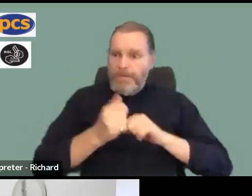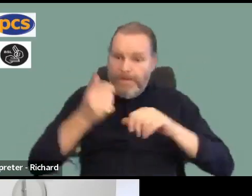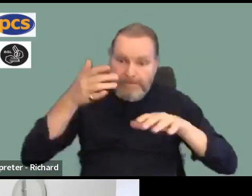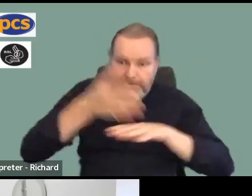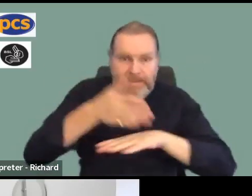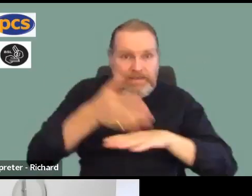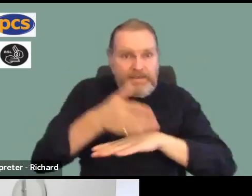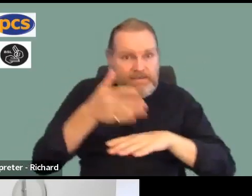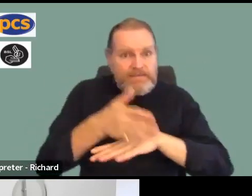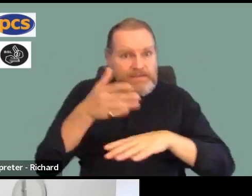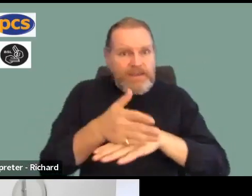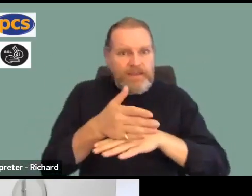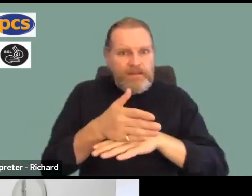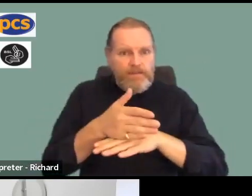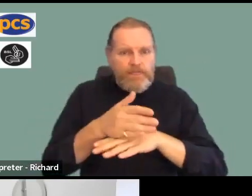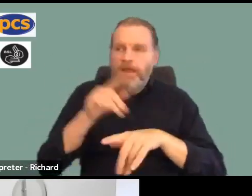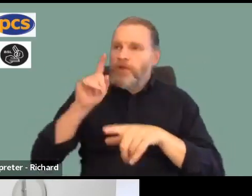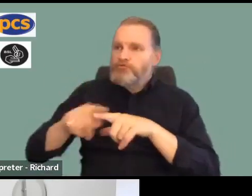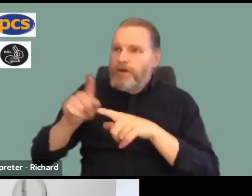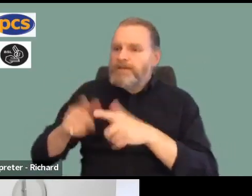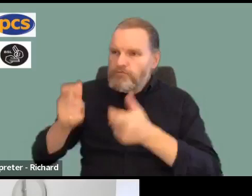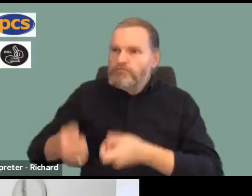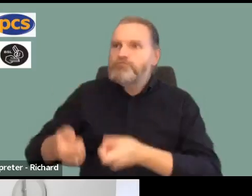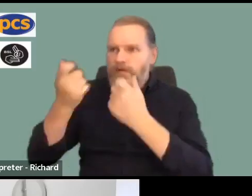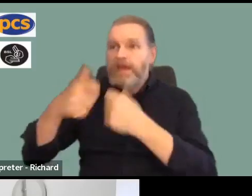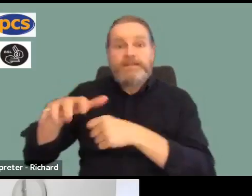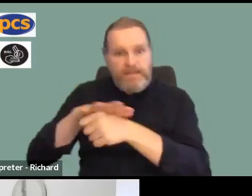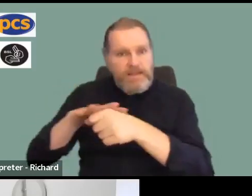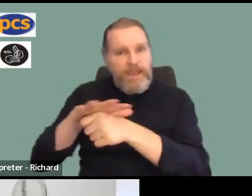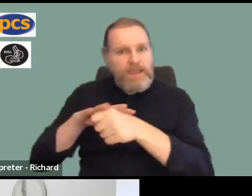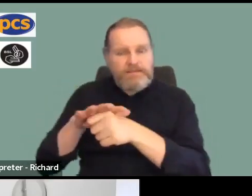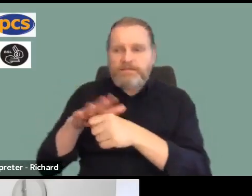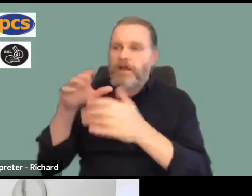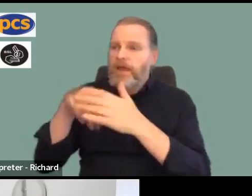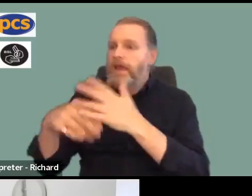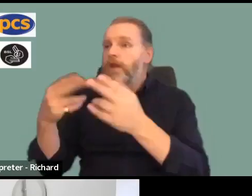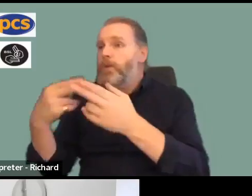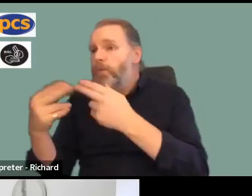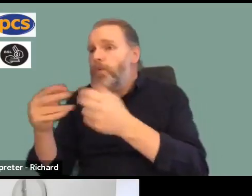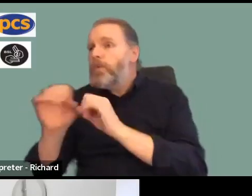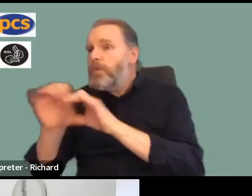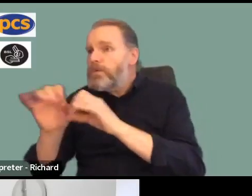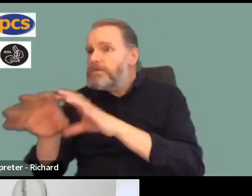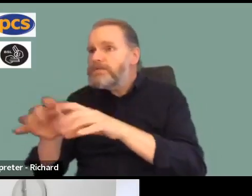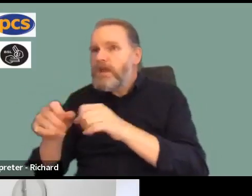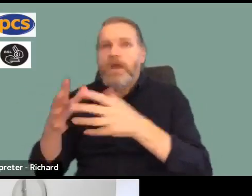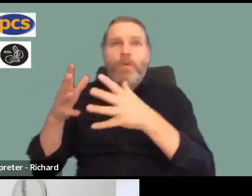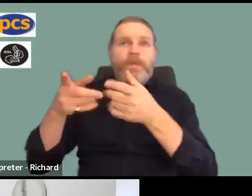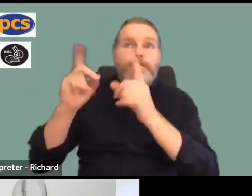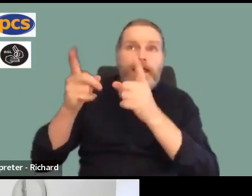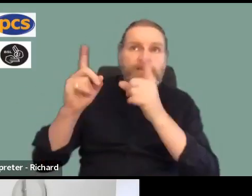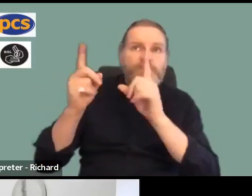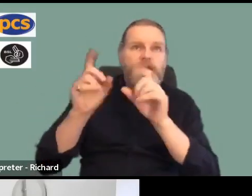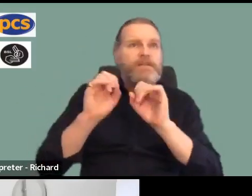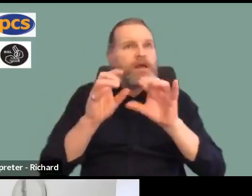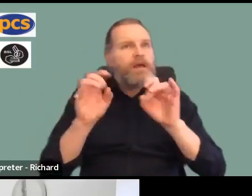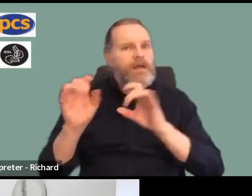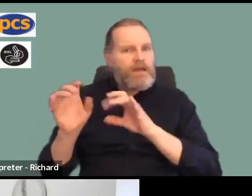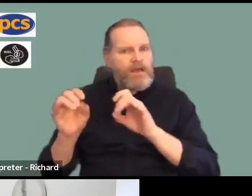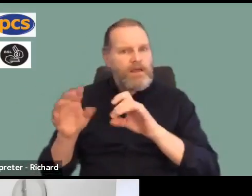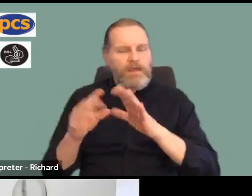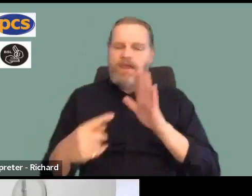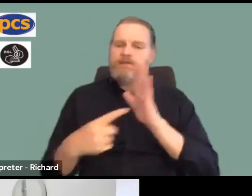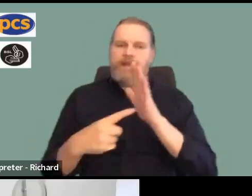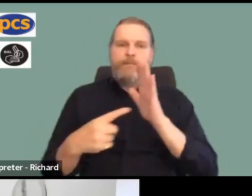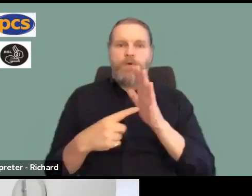busy, not just trying to raise our case with the media with politicians and with management, but we've also been talking to our colleagues in other